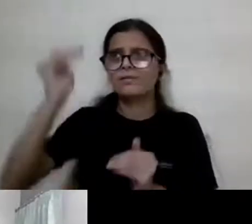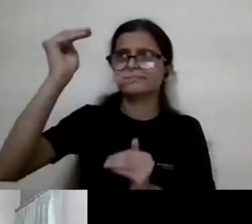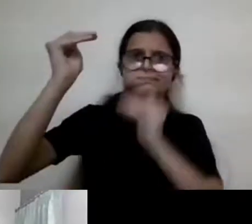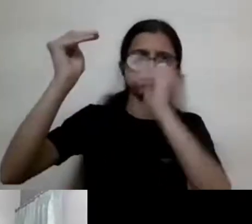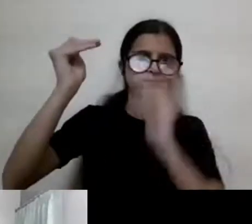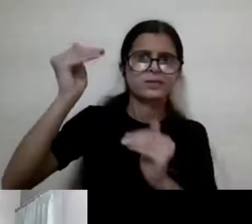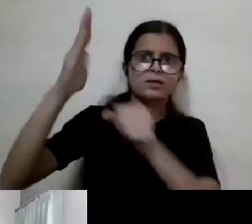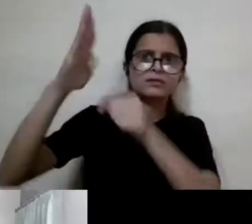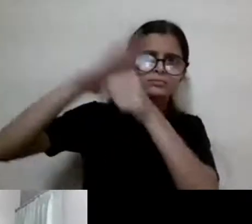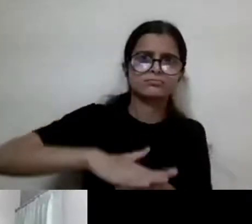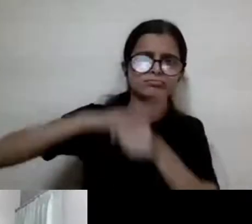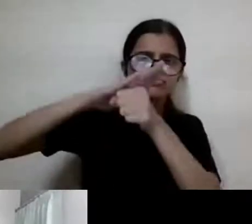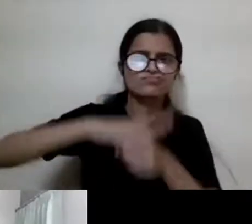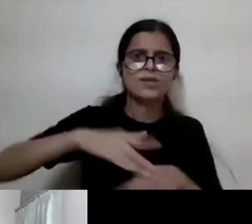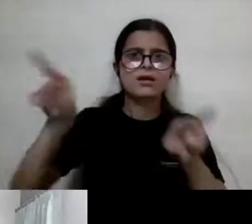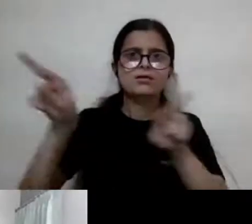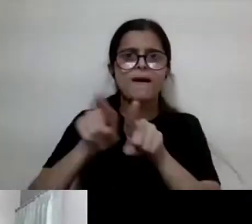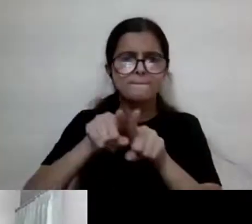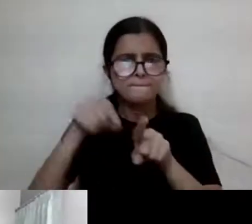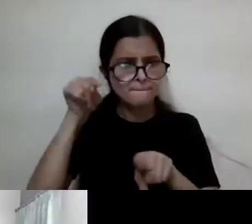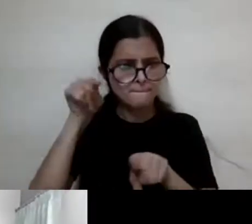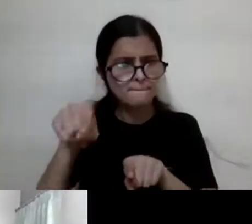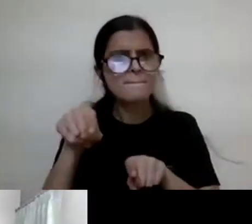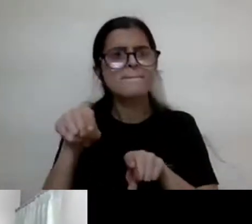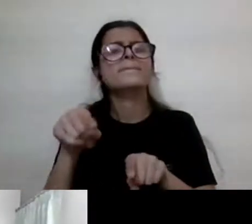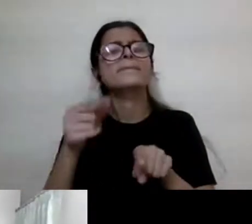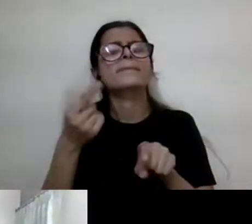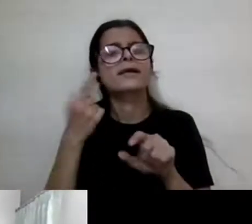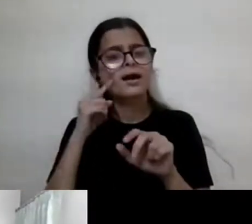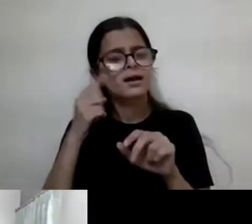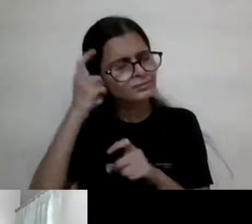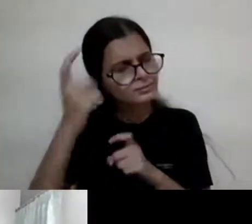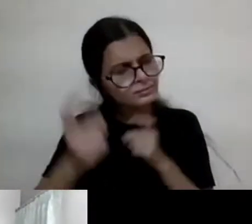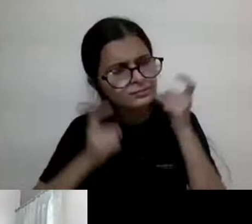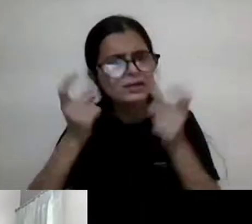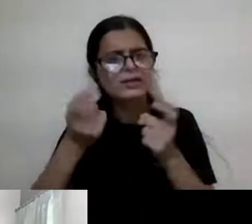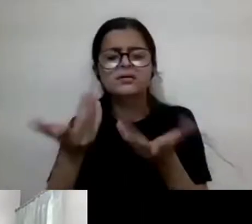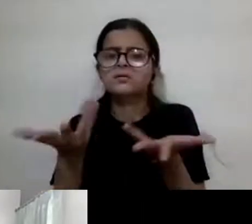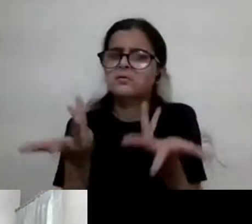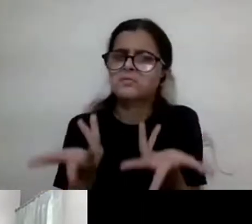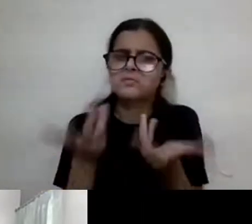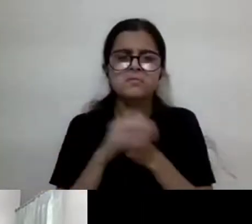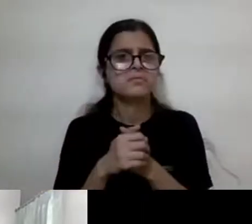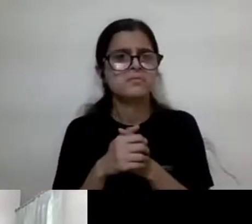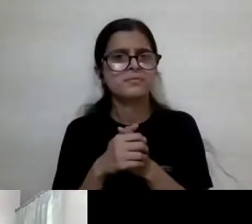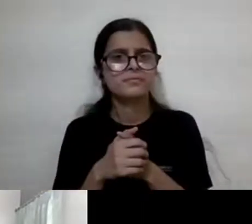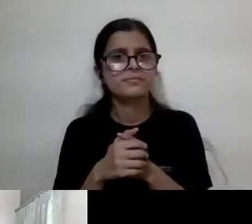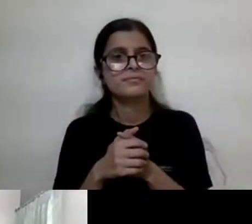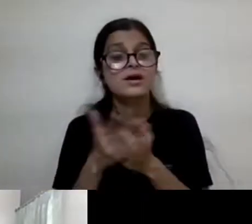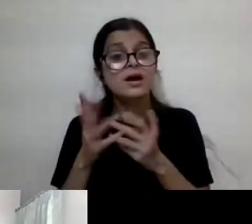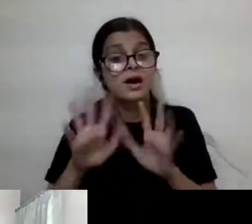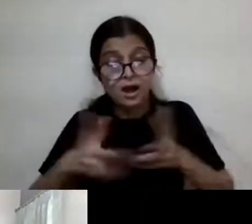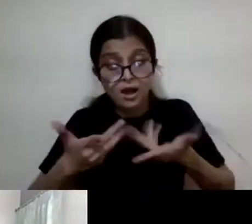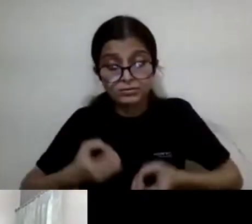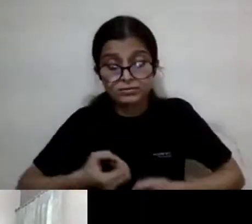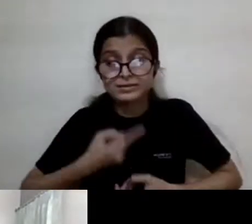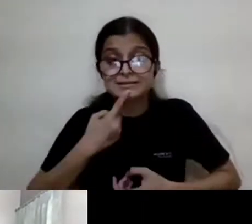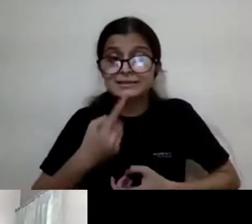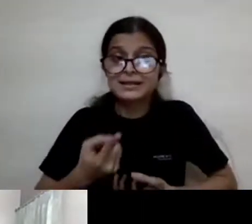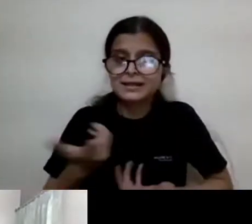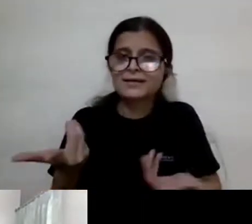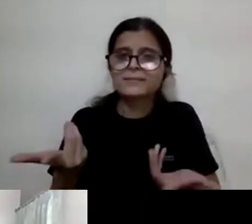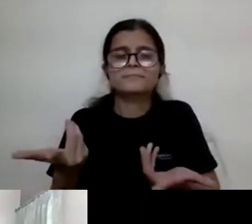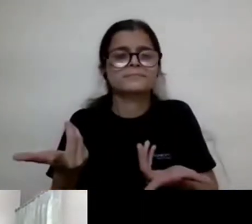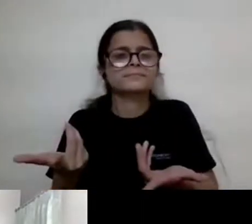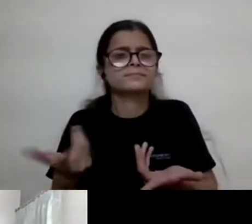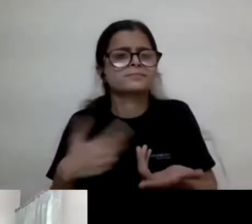but I, I think that somehow that, that, that doesn't allow us to say something like, yeah, but